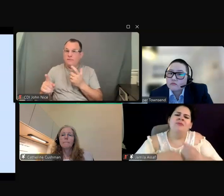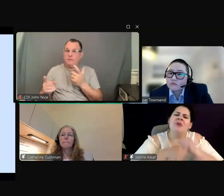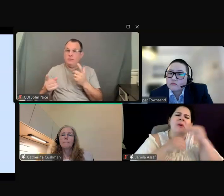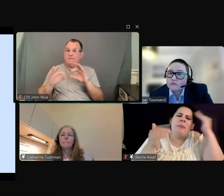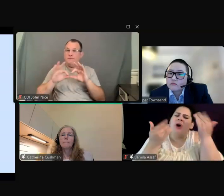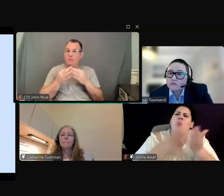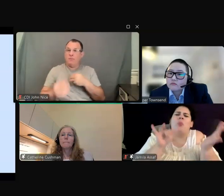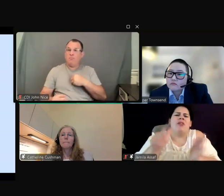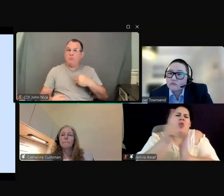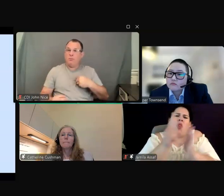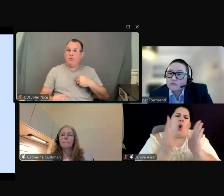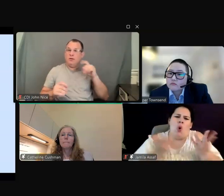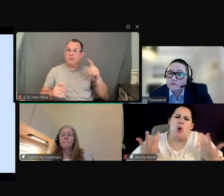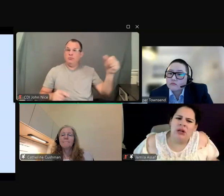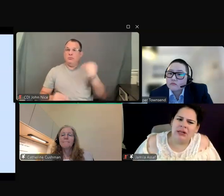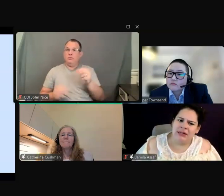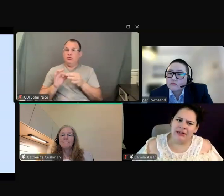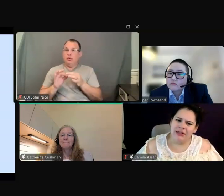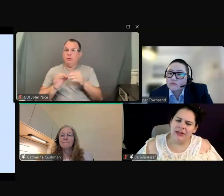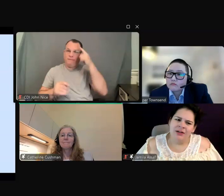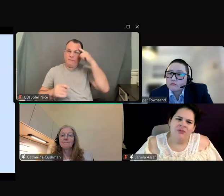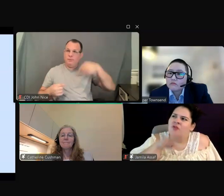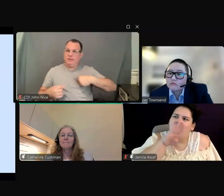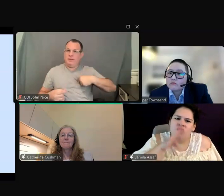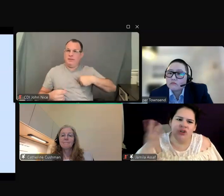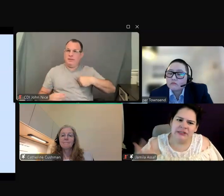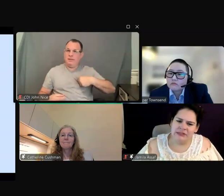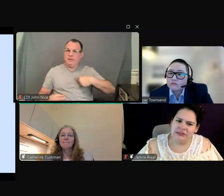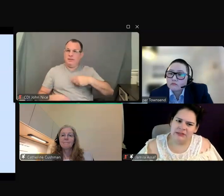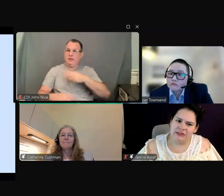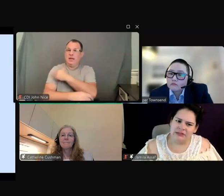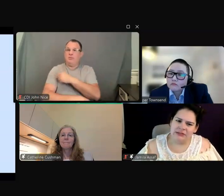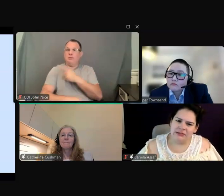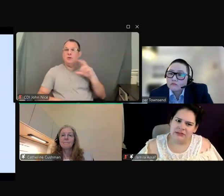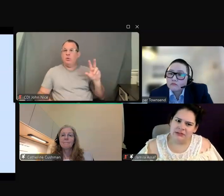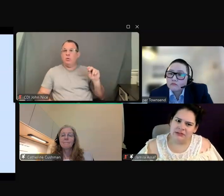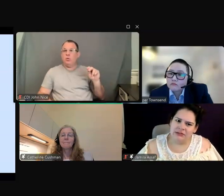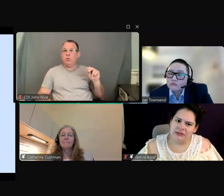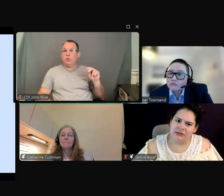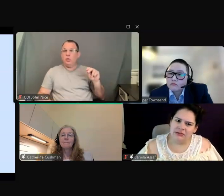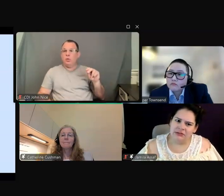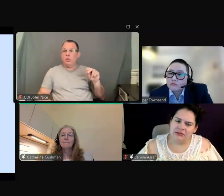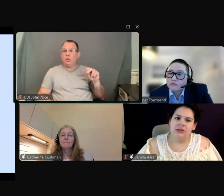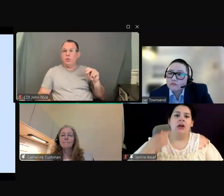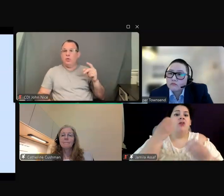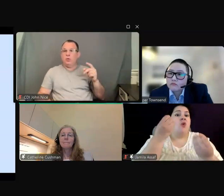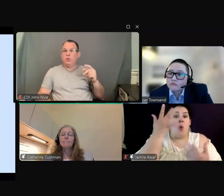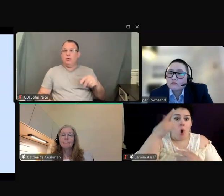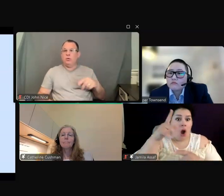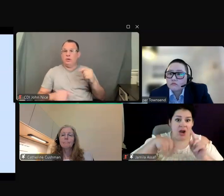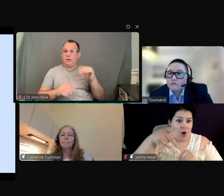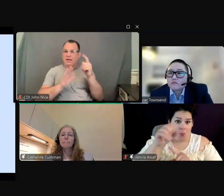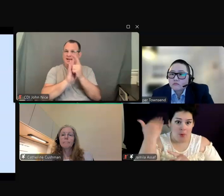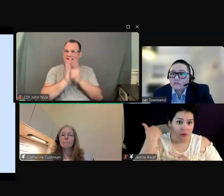me. And they said, no, we don't. So what actually does the law say in that situation? Because it's very frustrating to me.